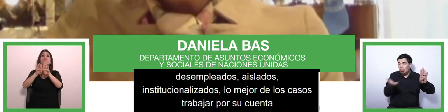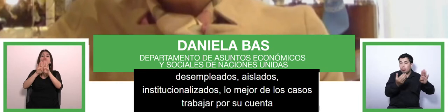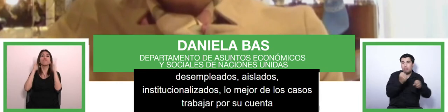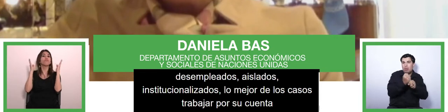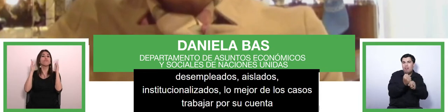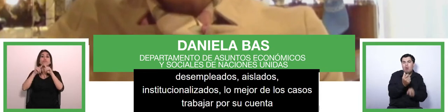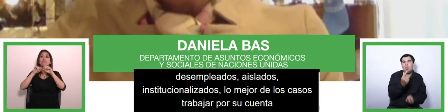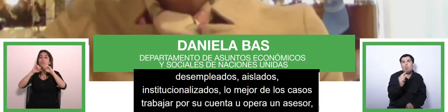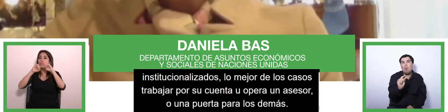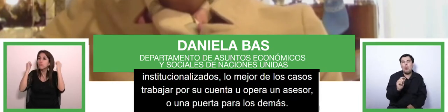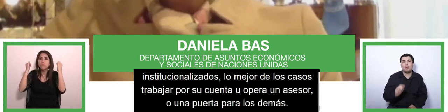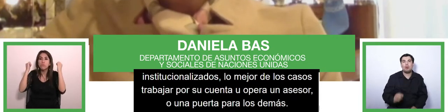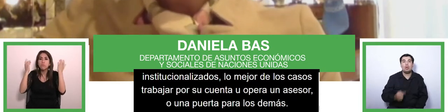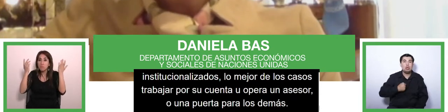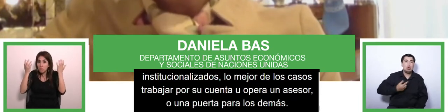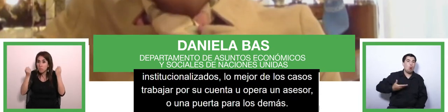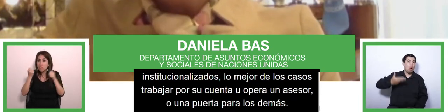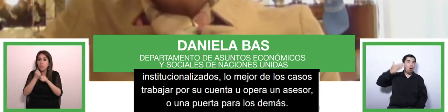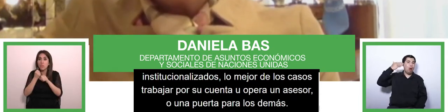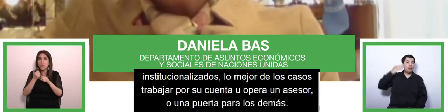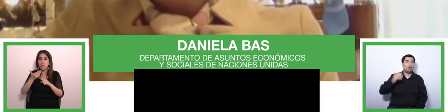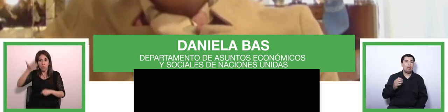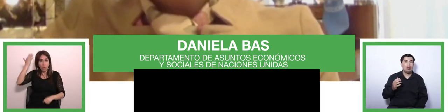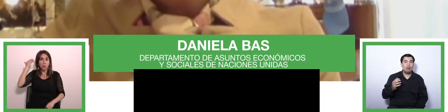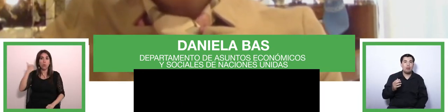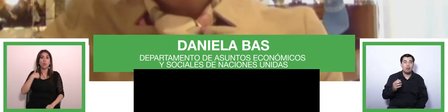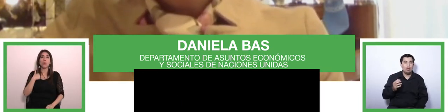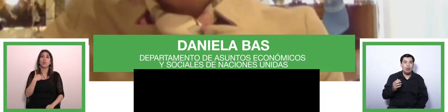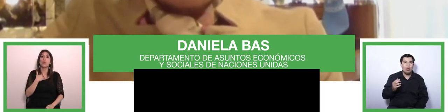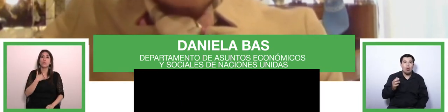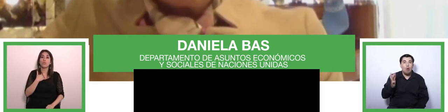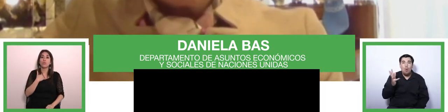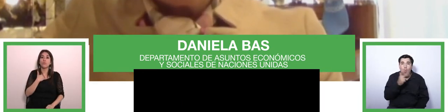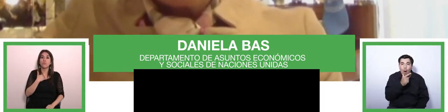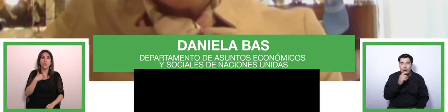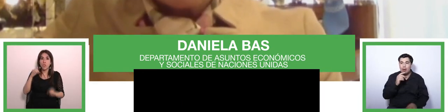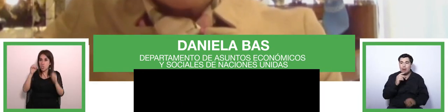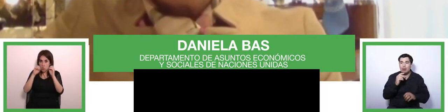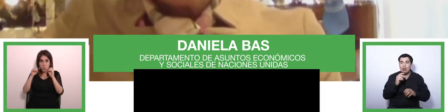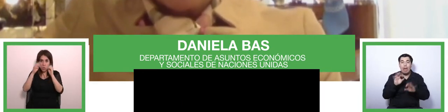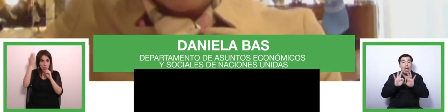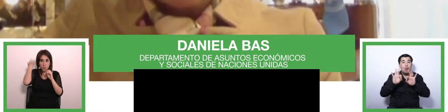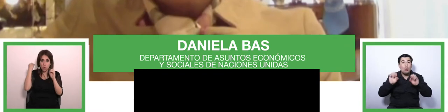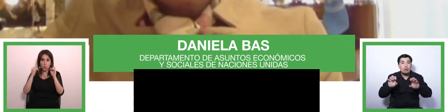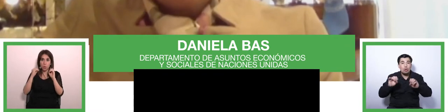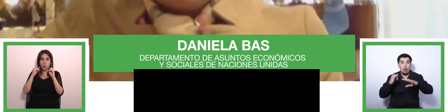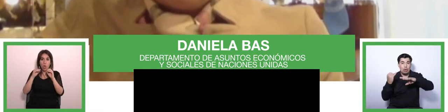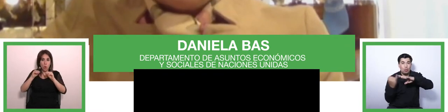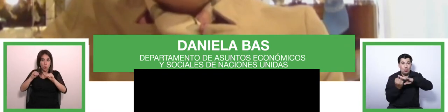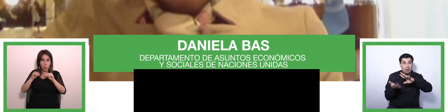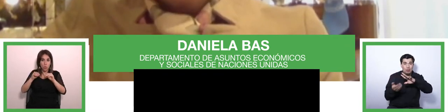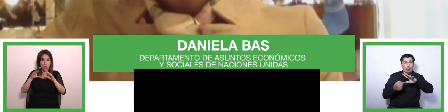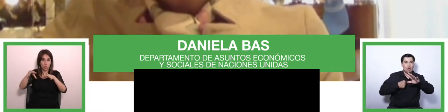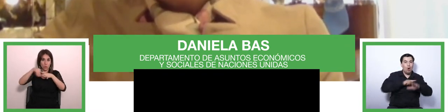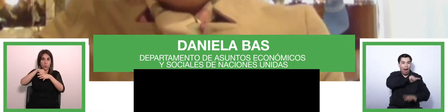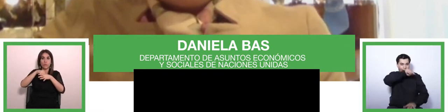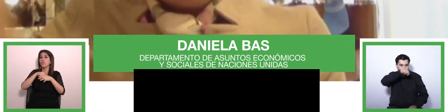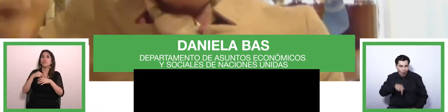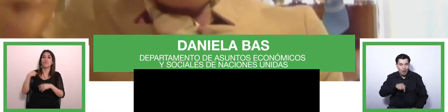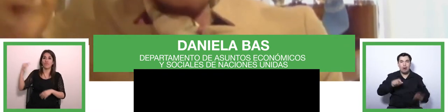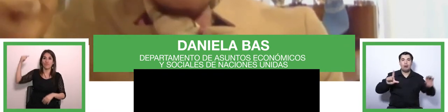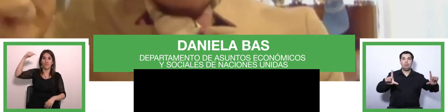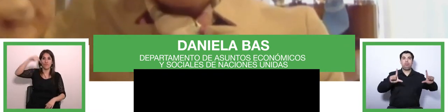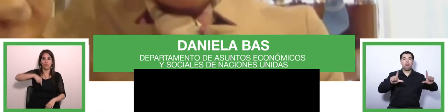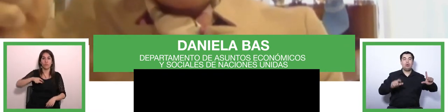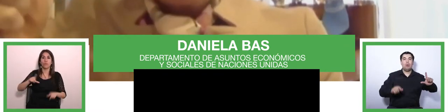have enjoyed inclusive education back in those years i wouldn't be where i am today and i